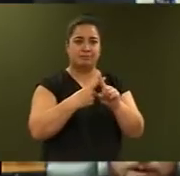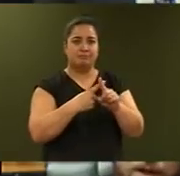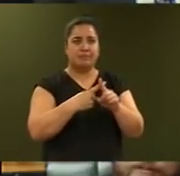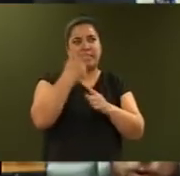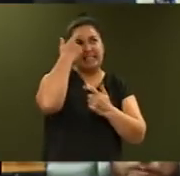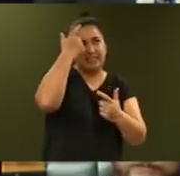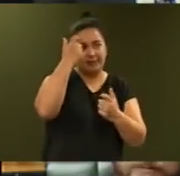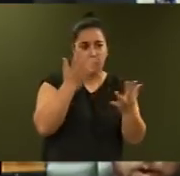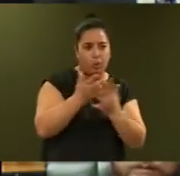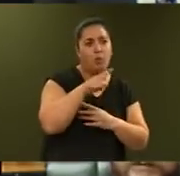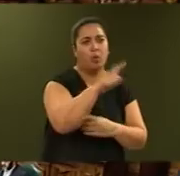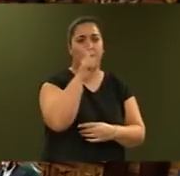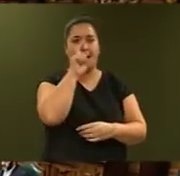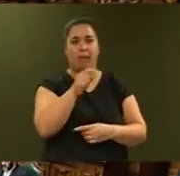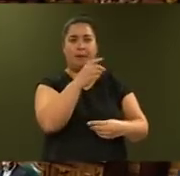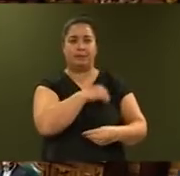businesses.